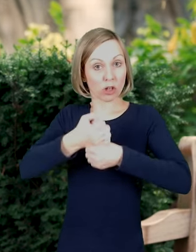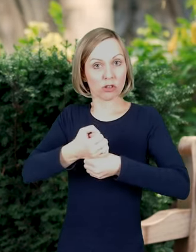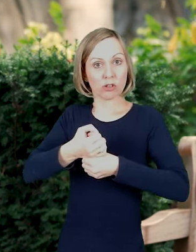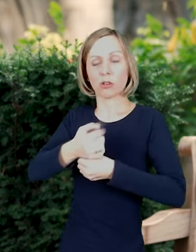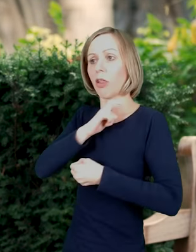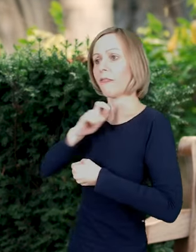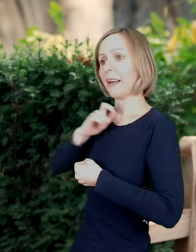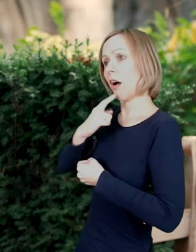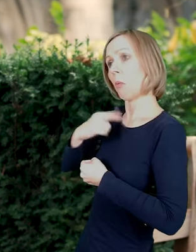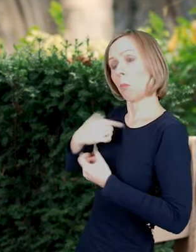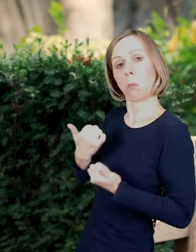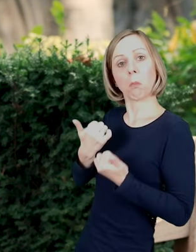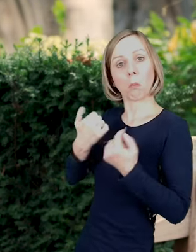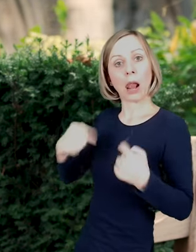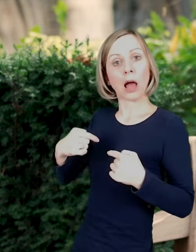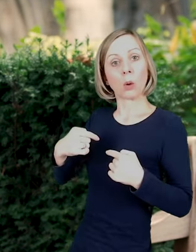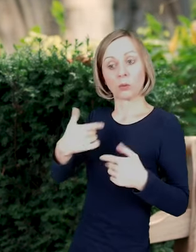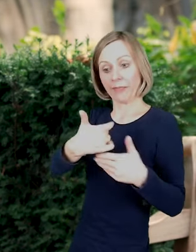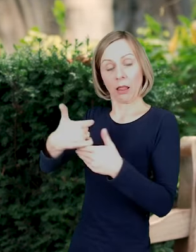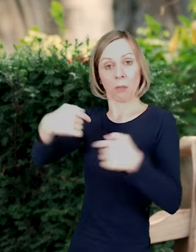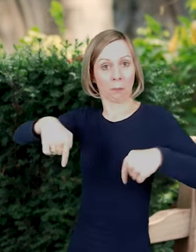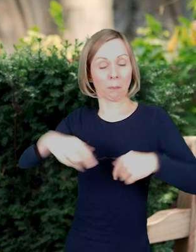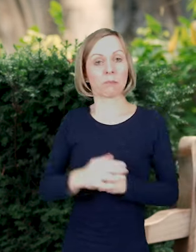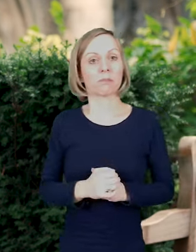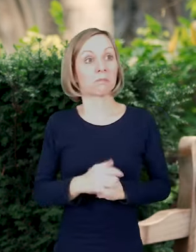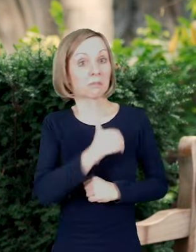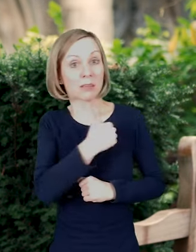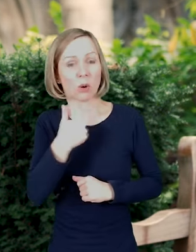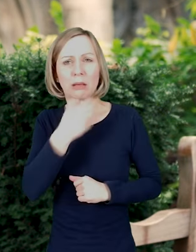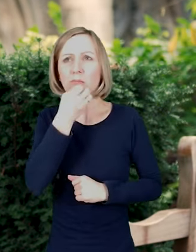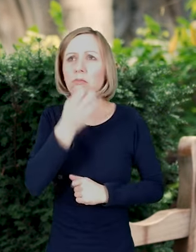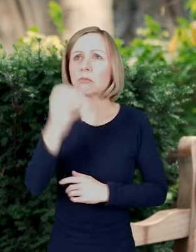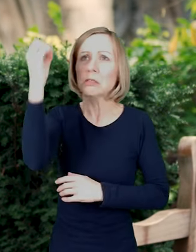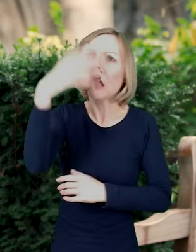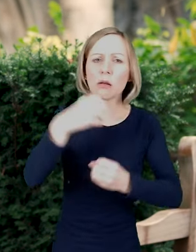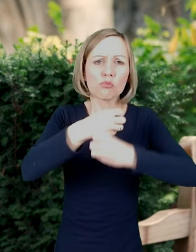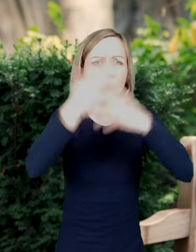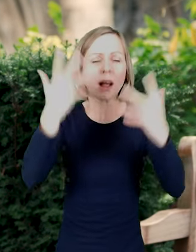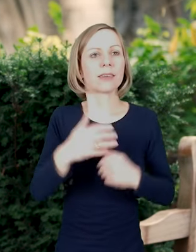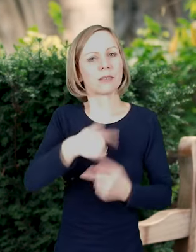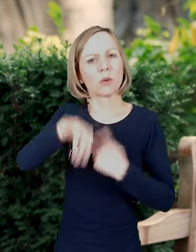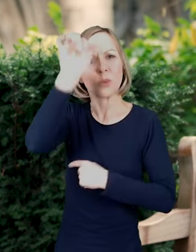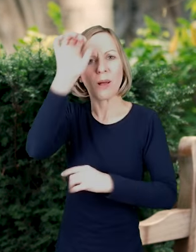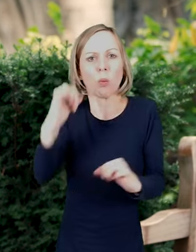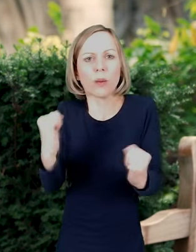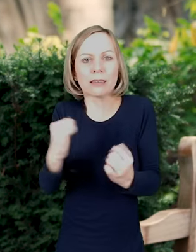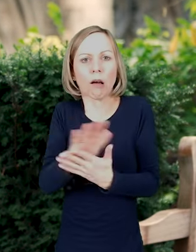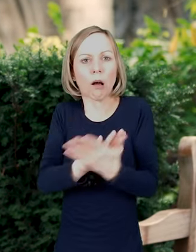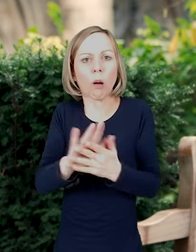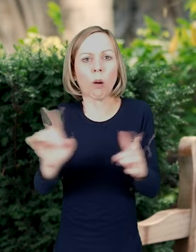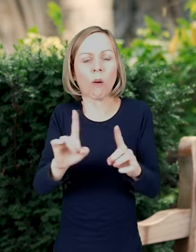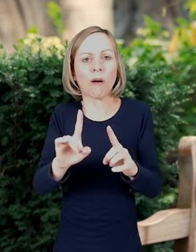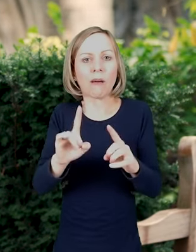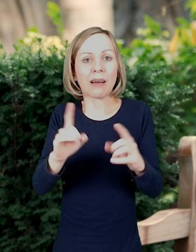We've come outside to enjoy this beautiful bright morning in the knowledge that the days are drawing in as the seasons change and